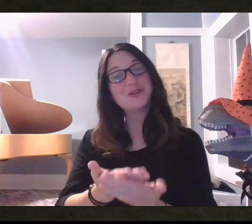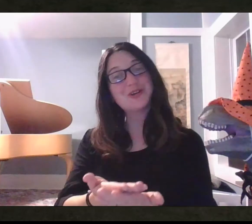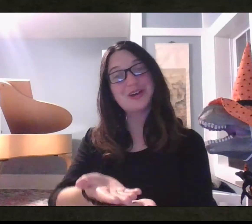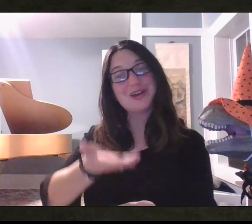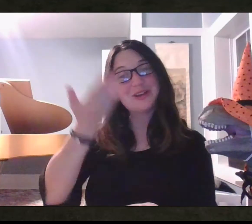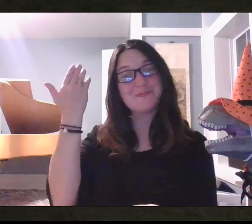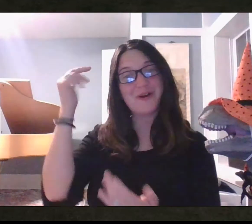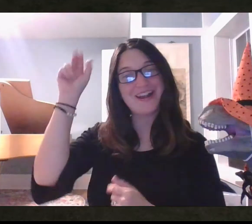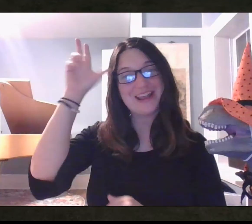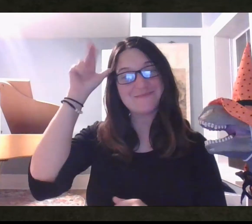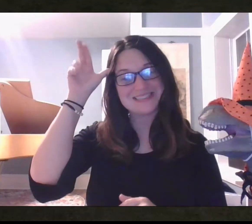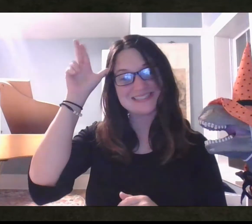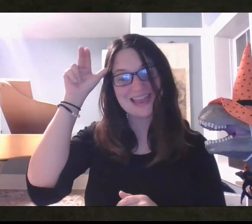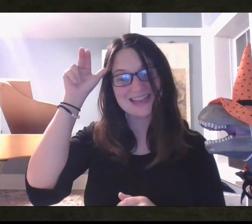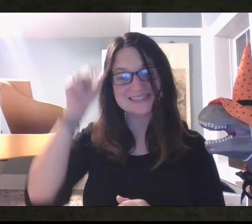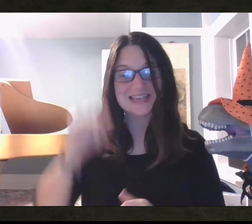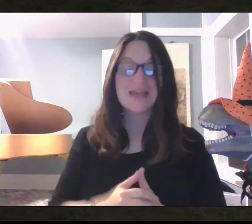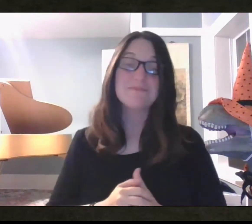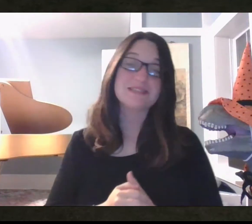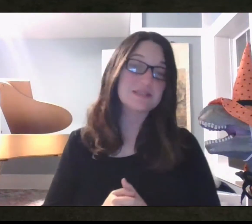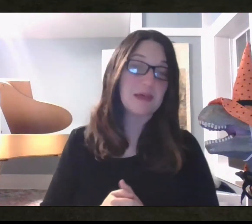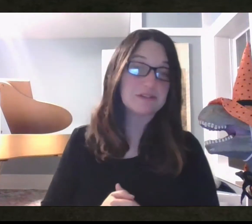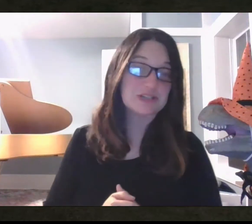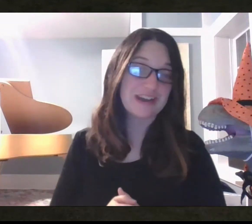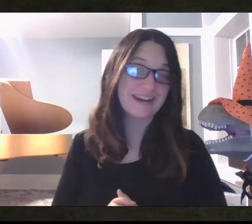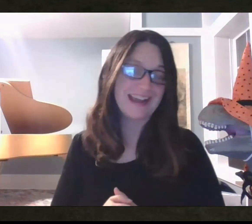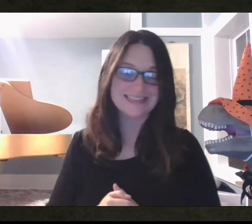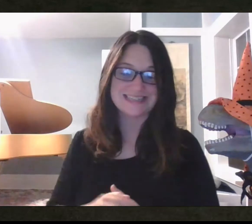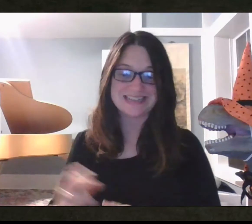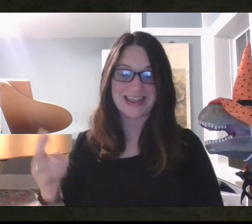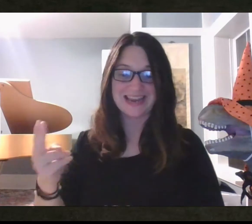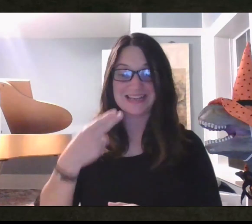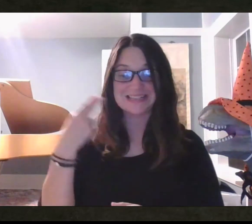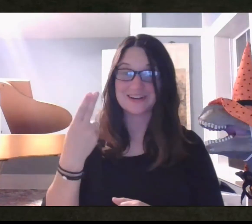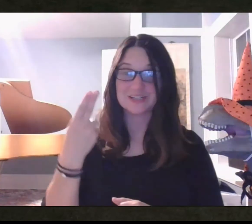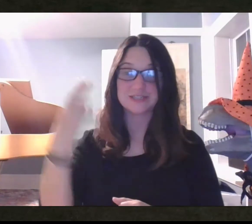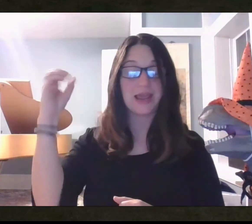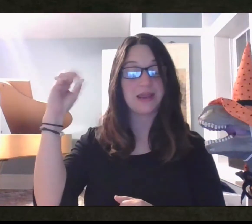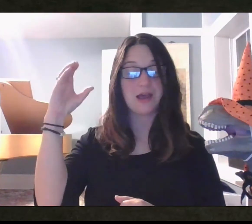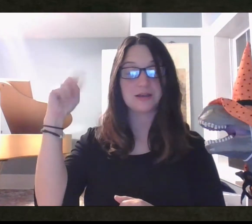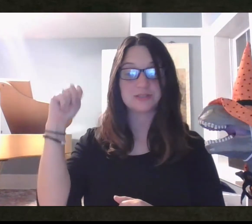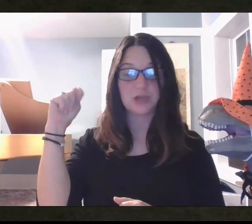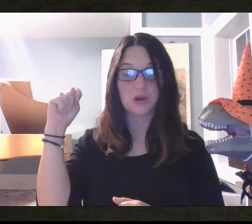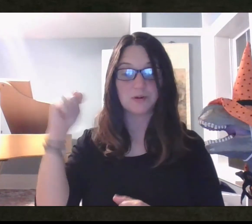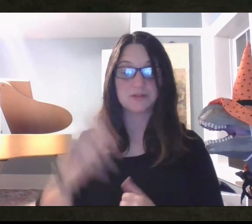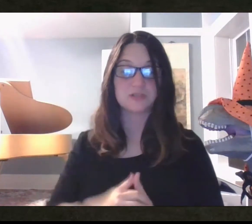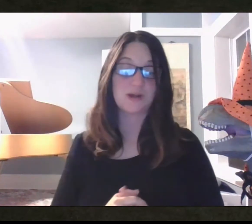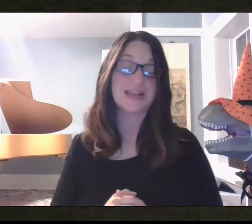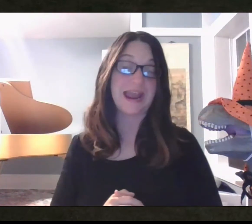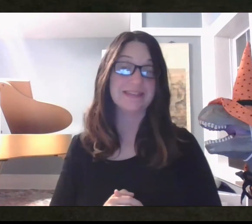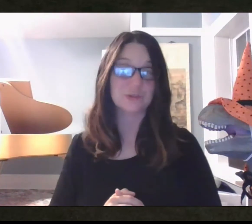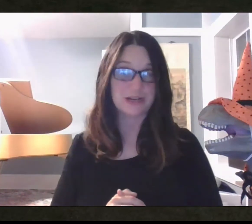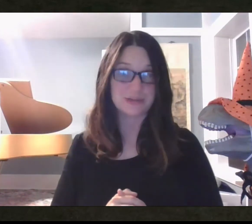Good morning Mustangs, Mrs. Belcher here and today is Thursday, October